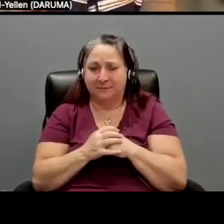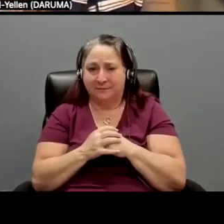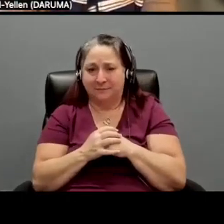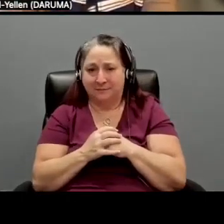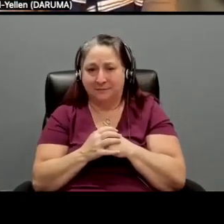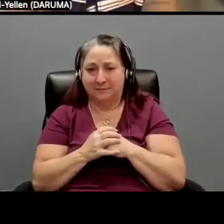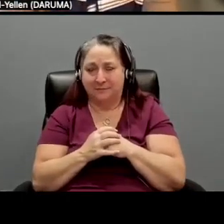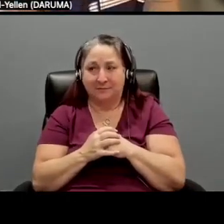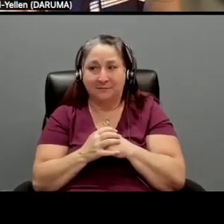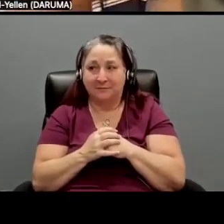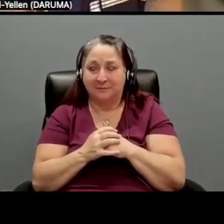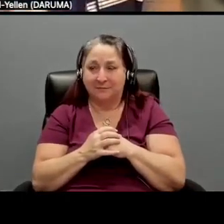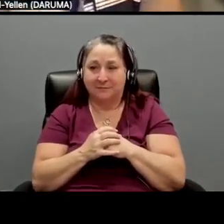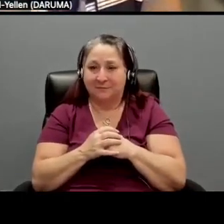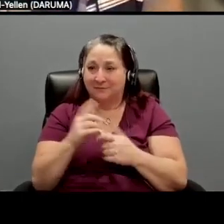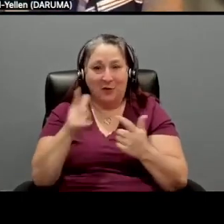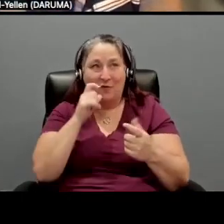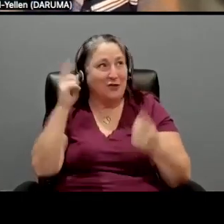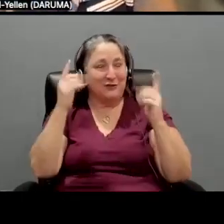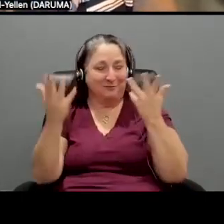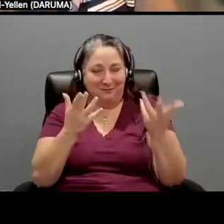Alex, were you there first? Uh,